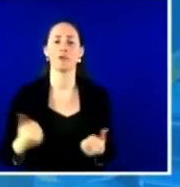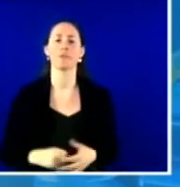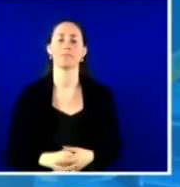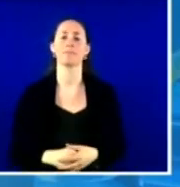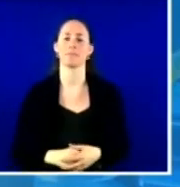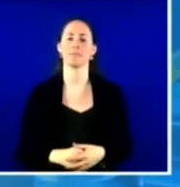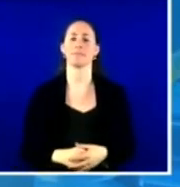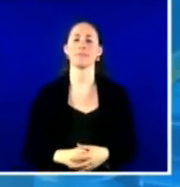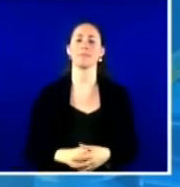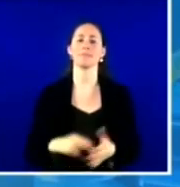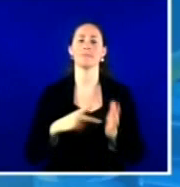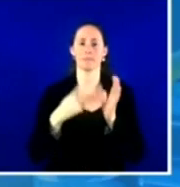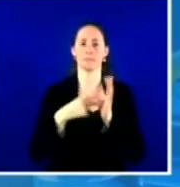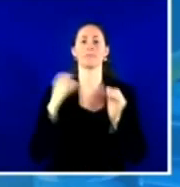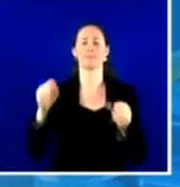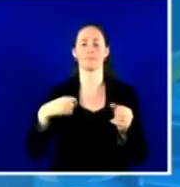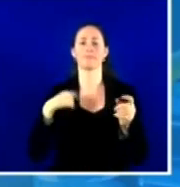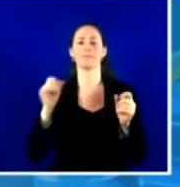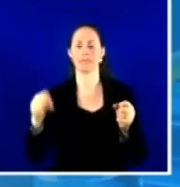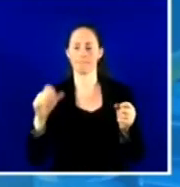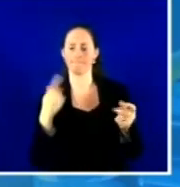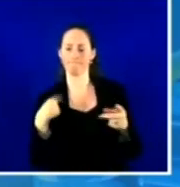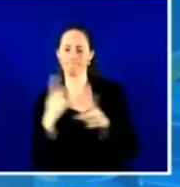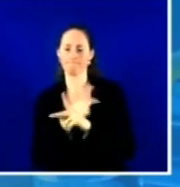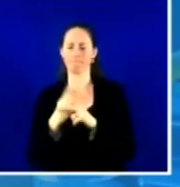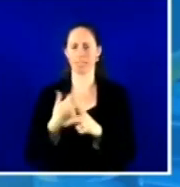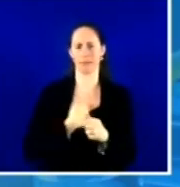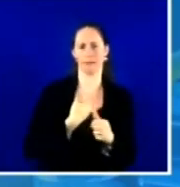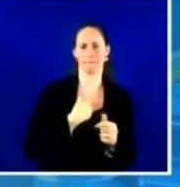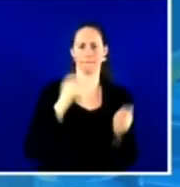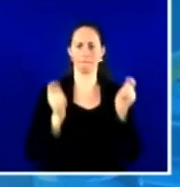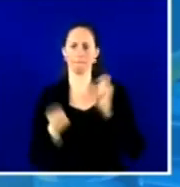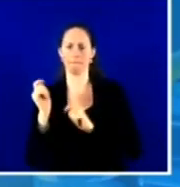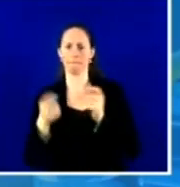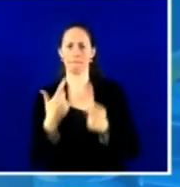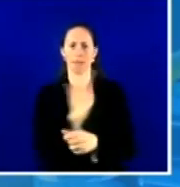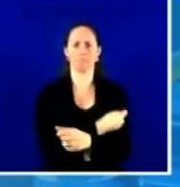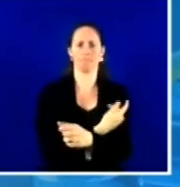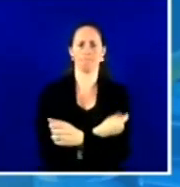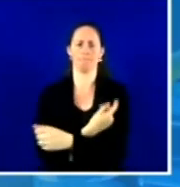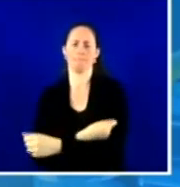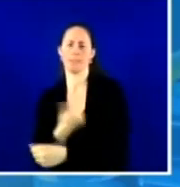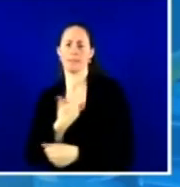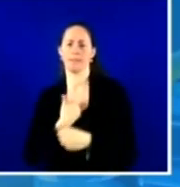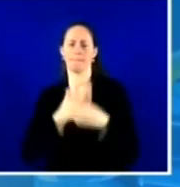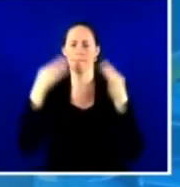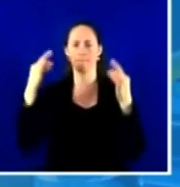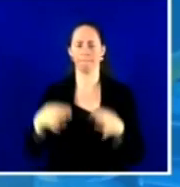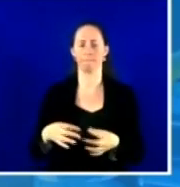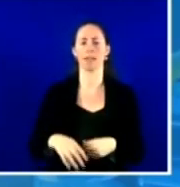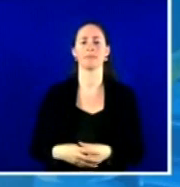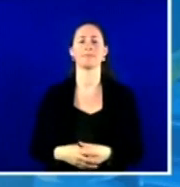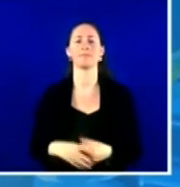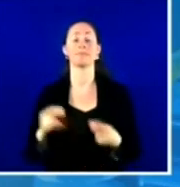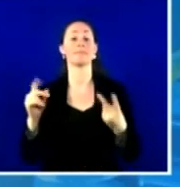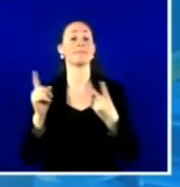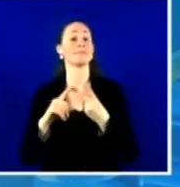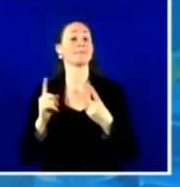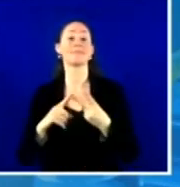Secondly, we're realigning our provider requirements to better support primary care,